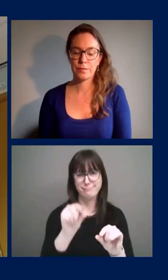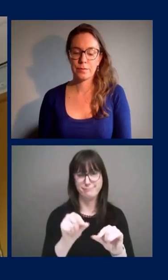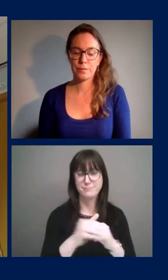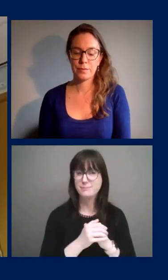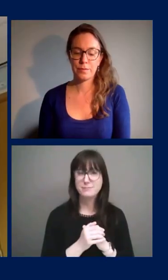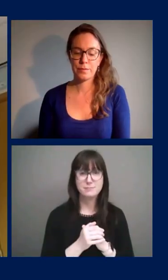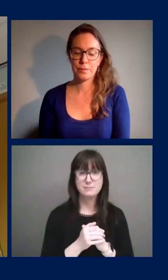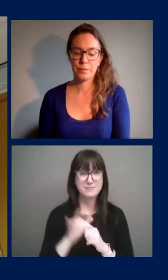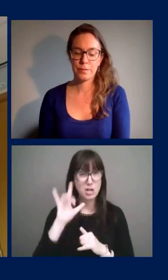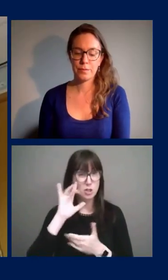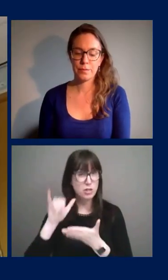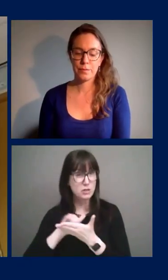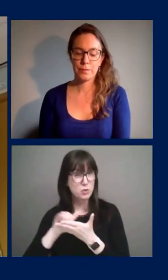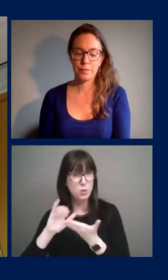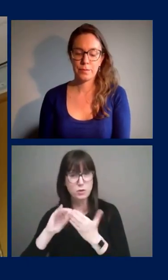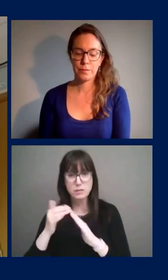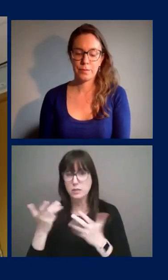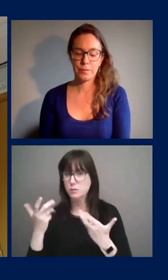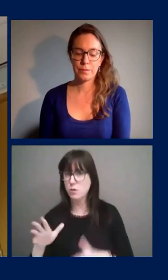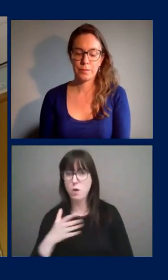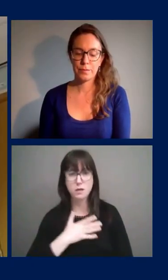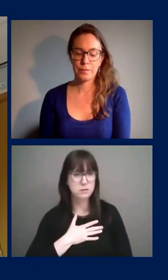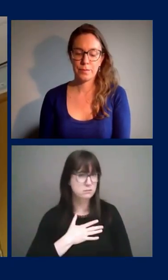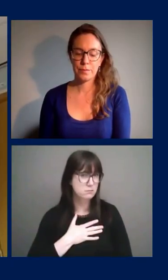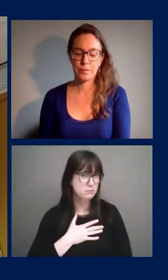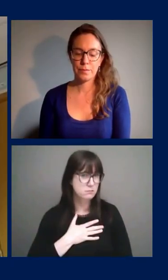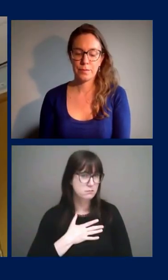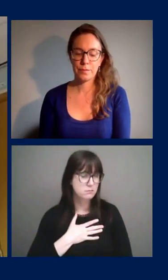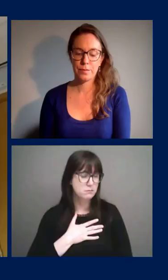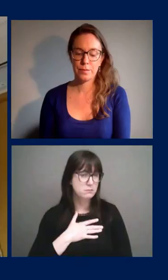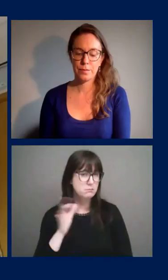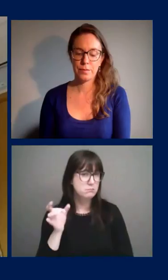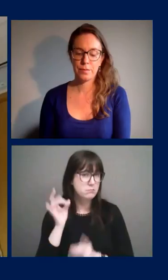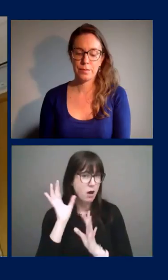up like New York city and that's a very, very real possibility.